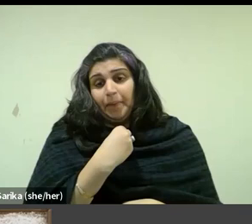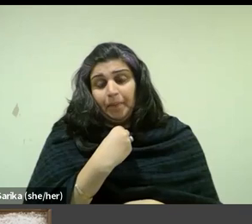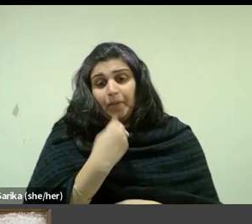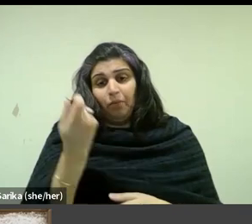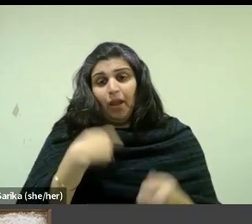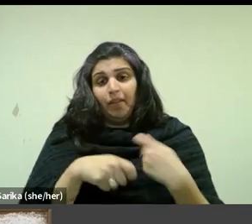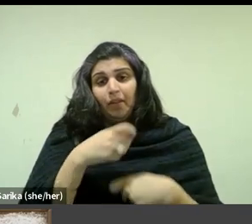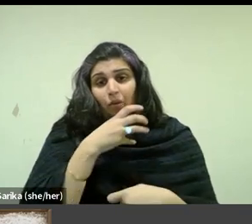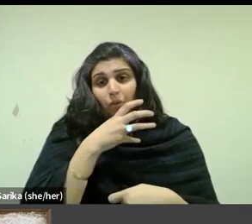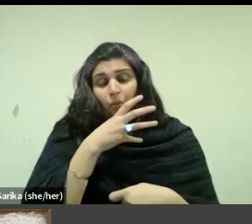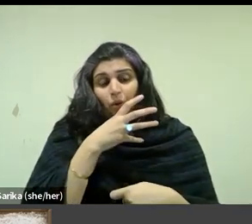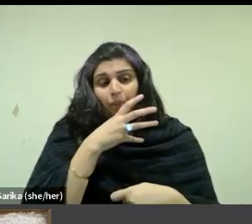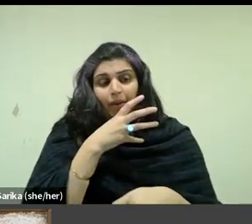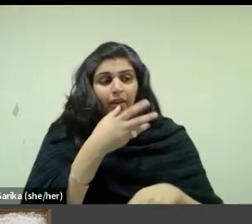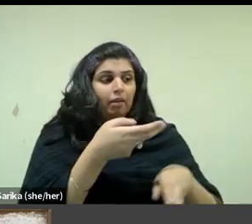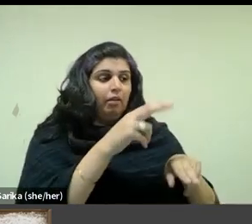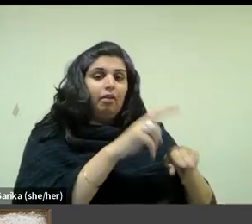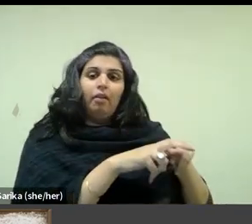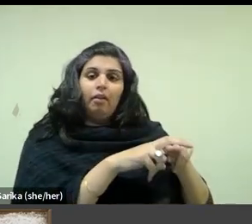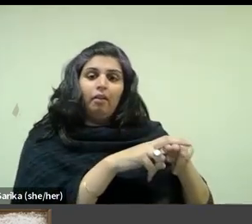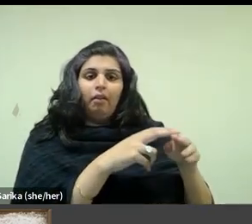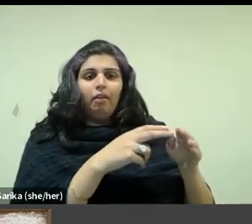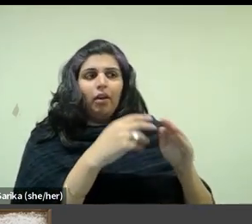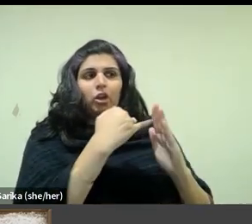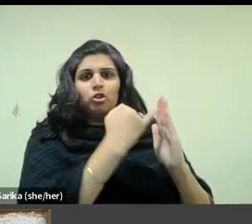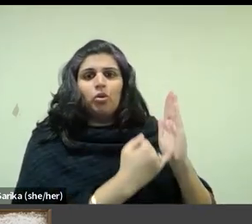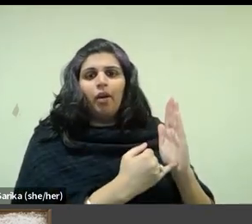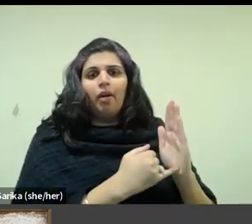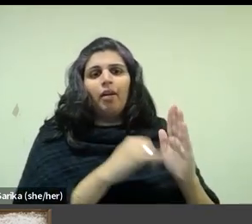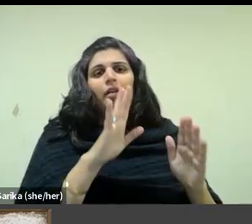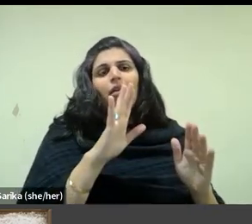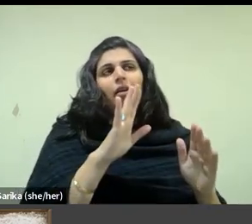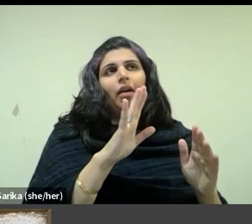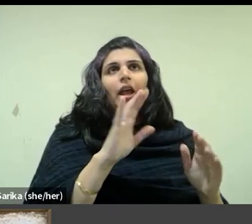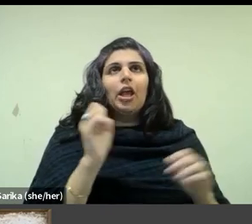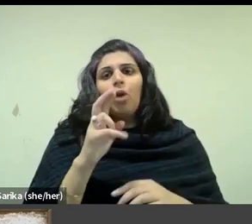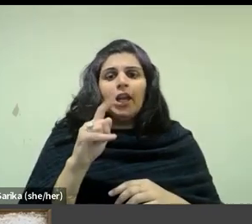than a woman made erotically available by women. The